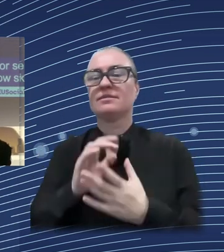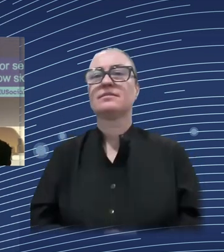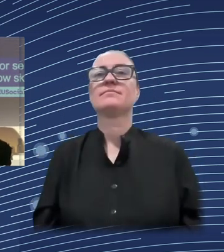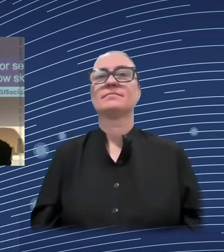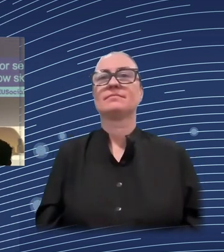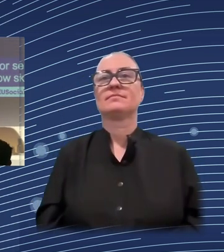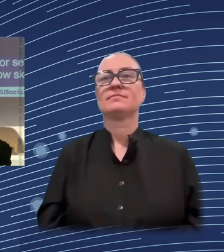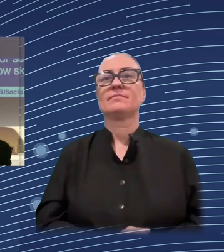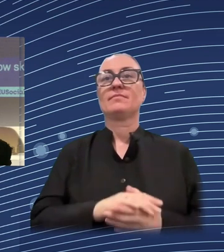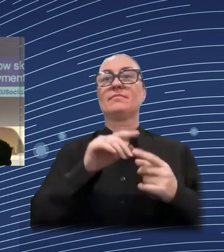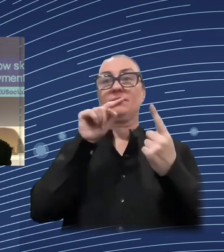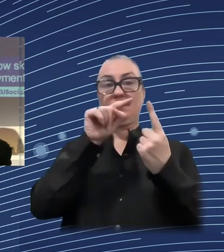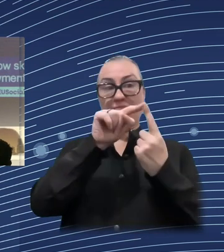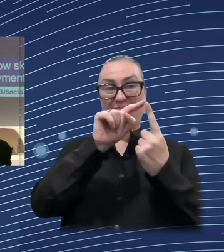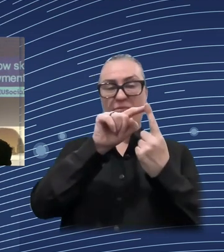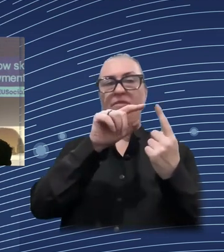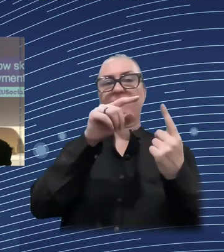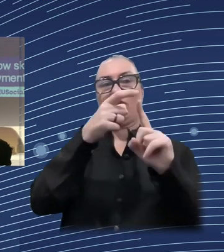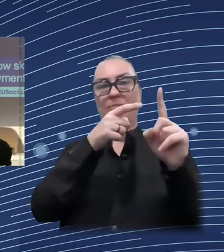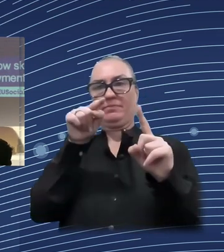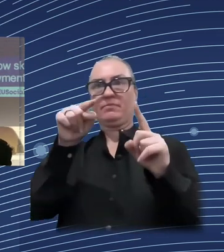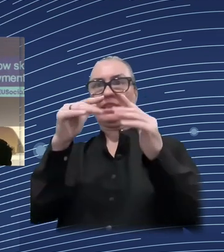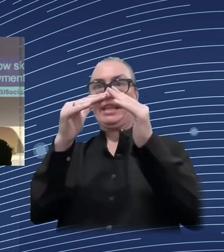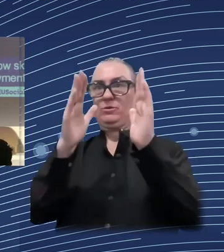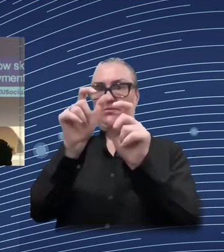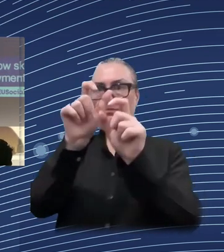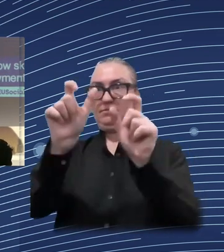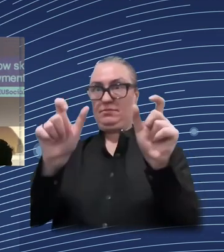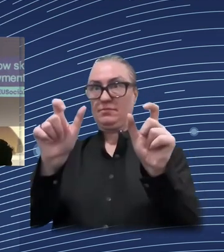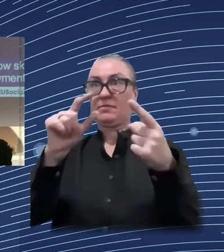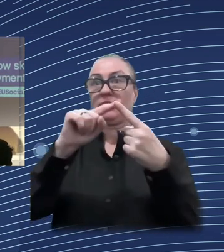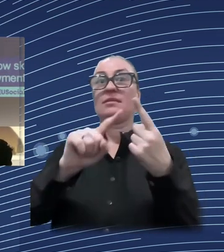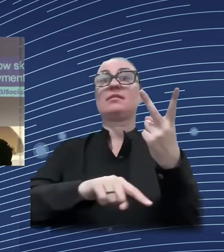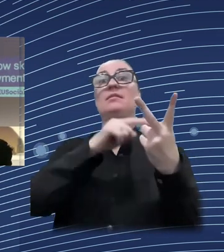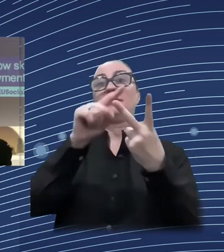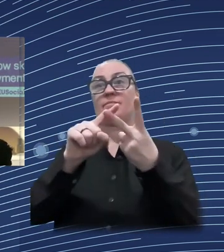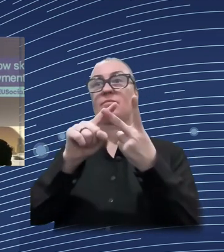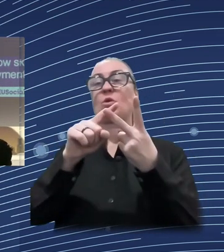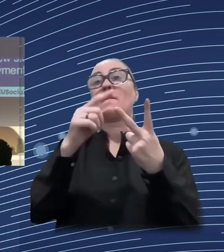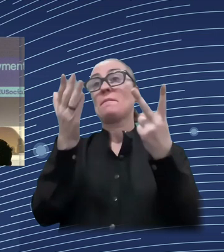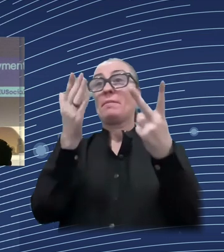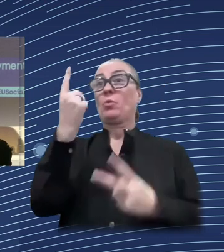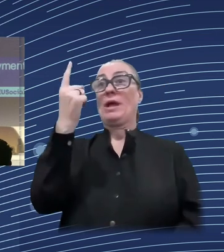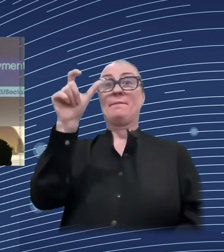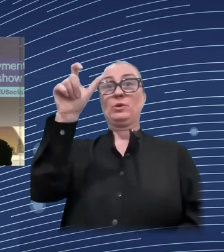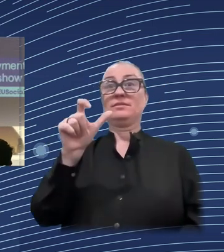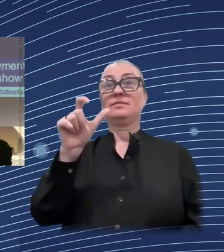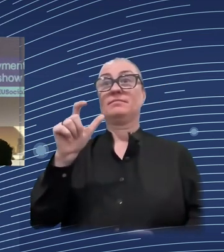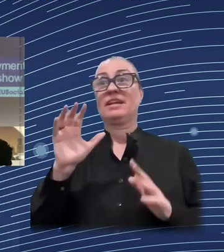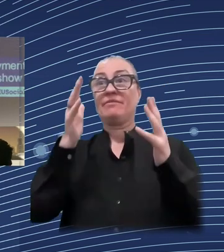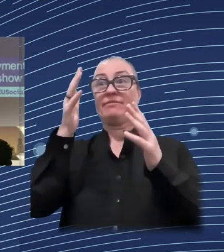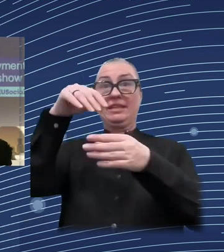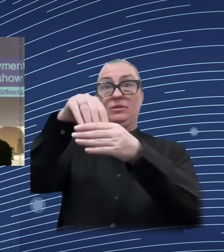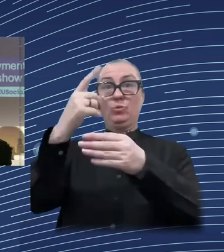from automation doesn't mean that that's going to show up at the household level when we consider income distribution. The other reason